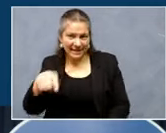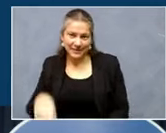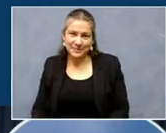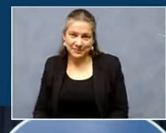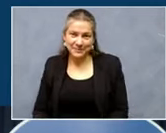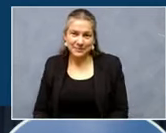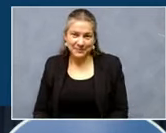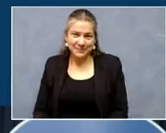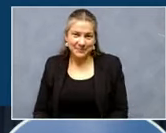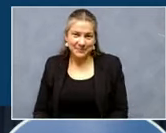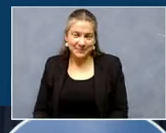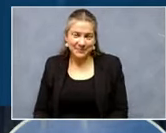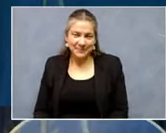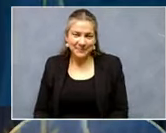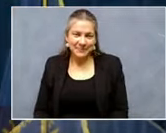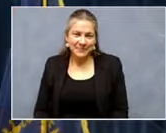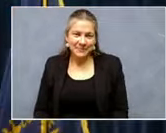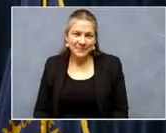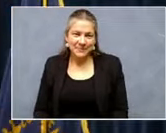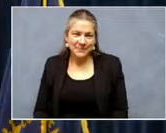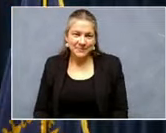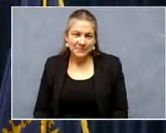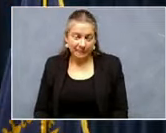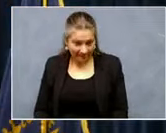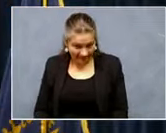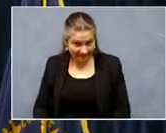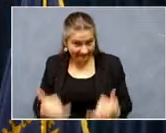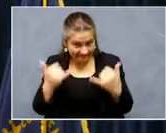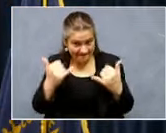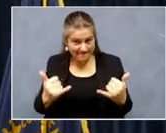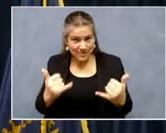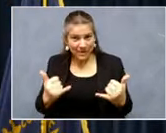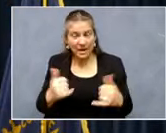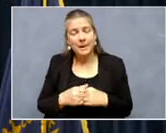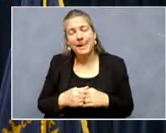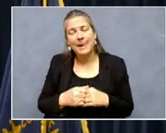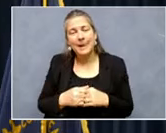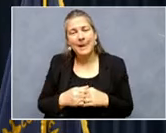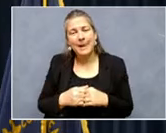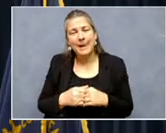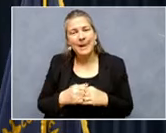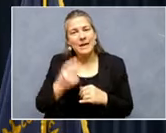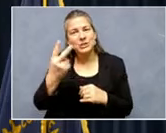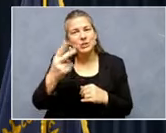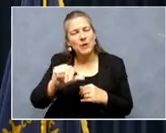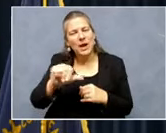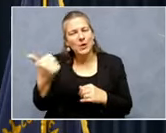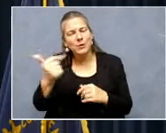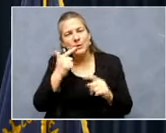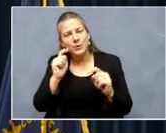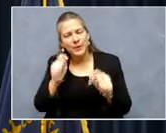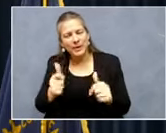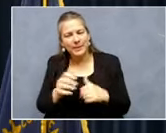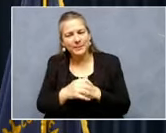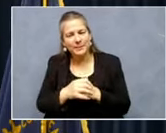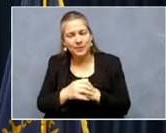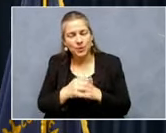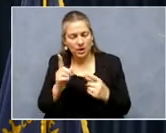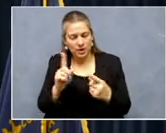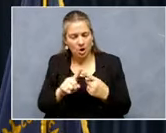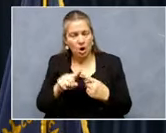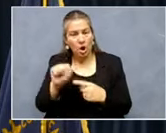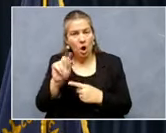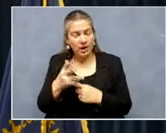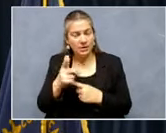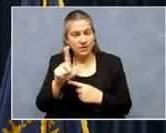Um, and finally, just, uh, two other quick things. Uh, one, August, 2021,